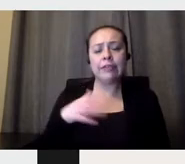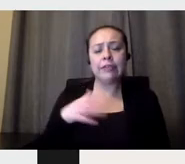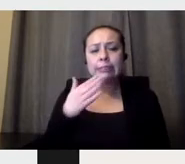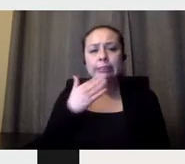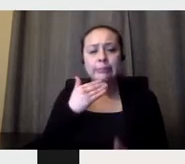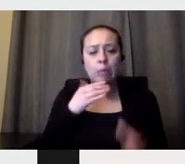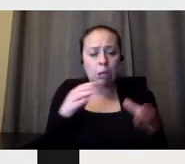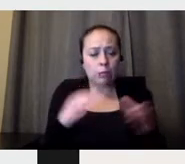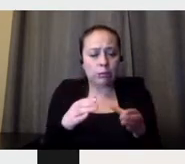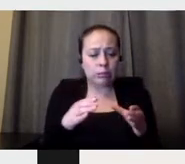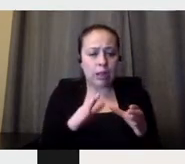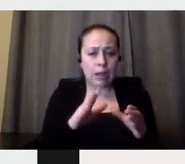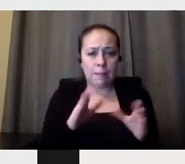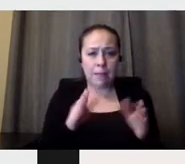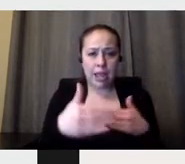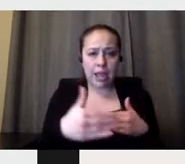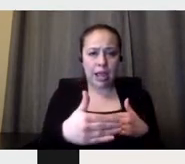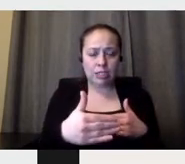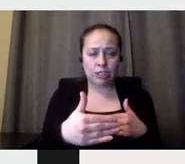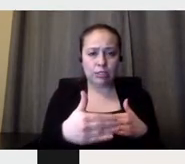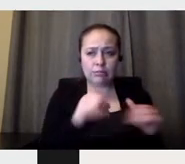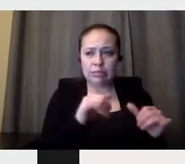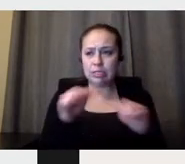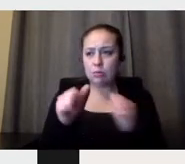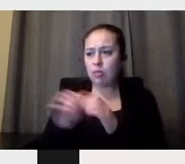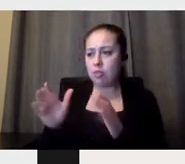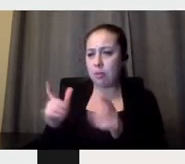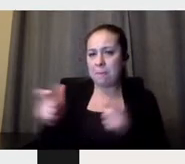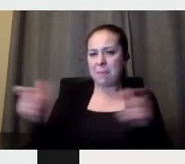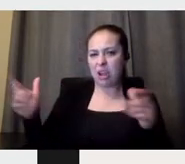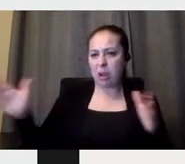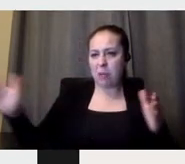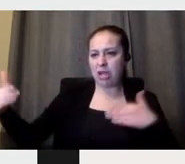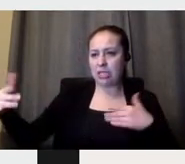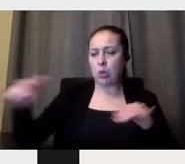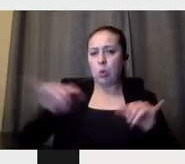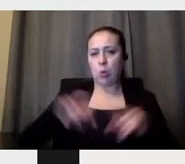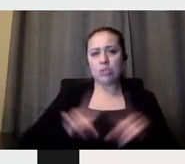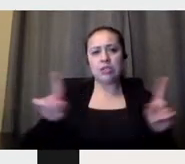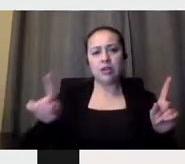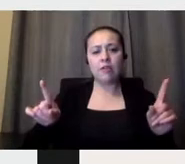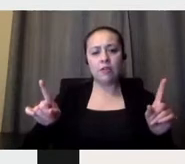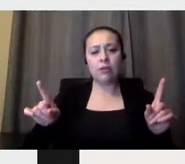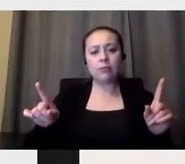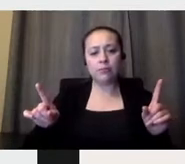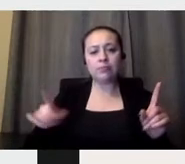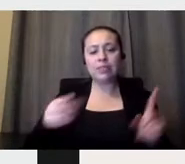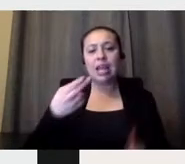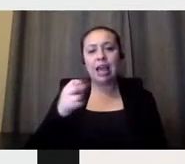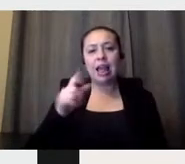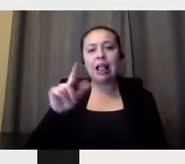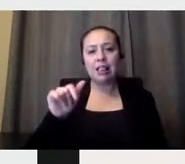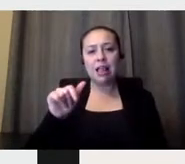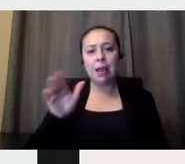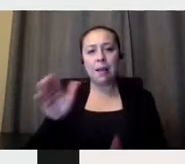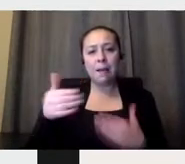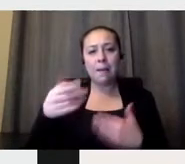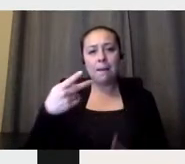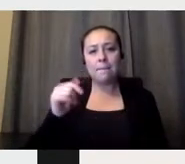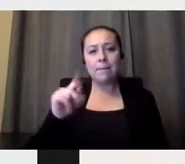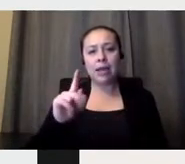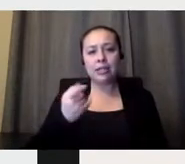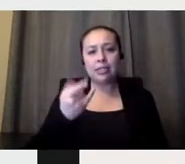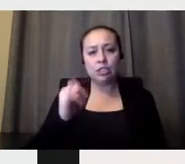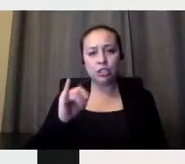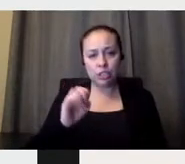heller. And this is how, again, how we use what Massimo designed